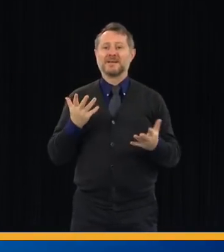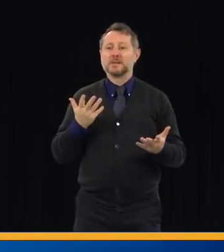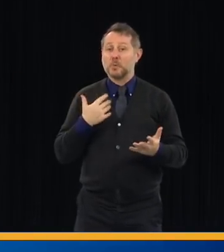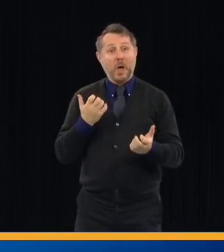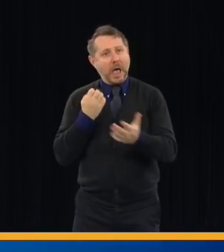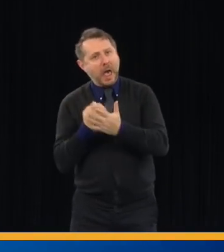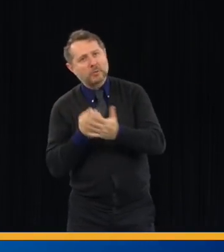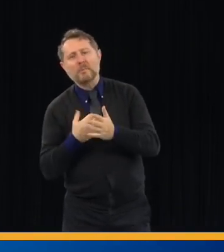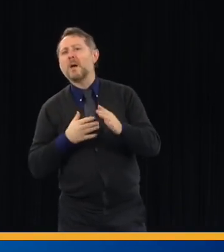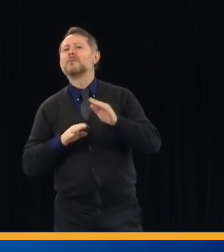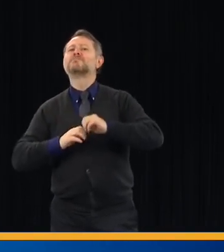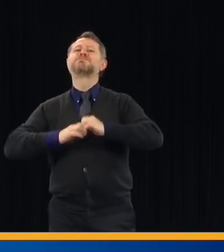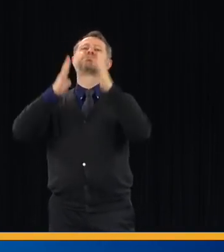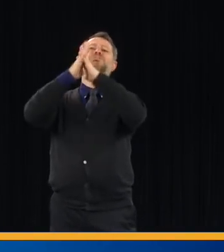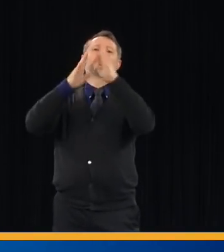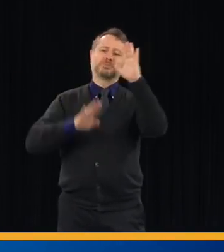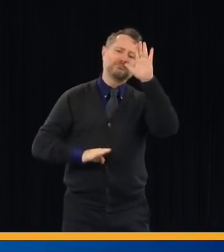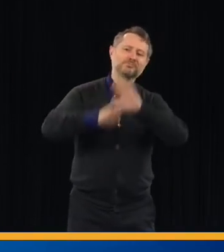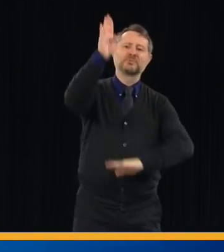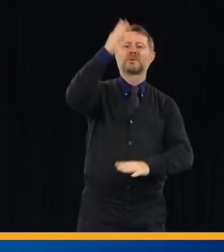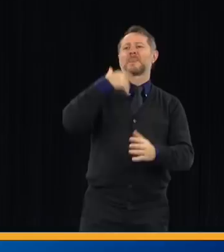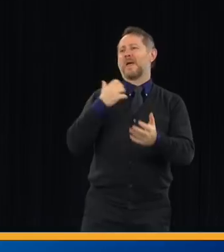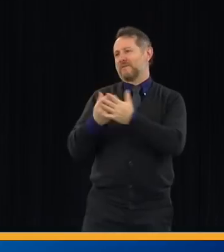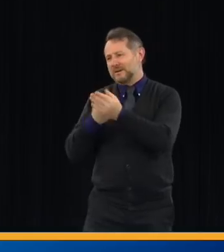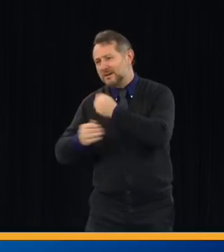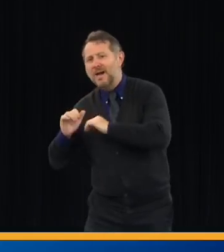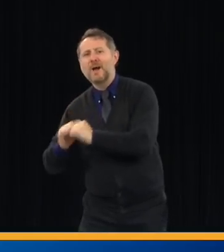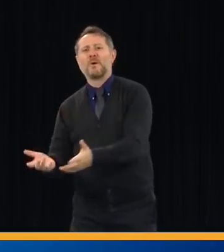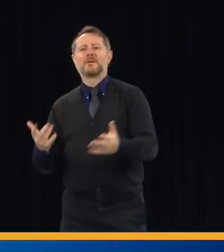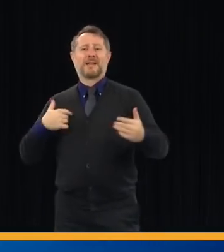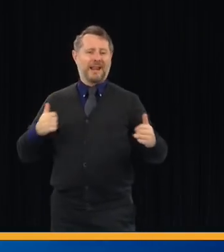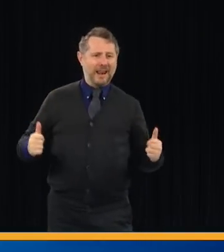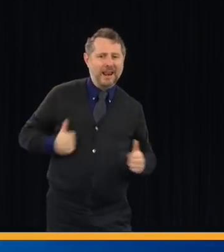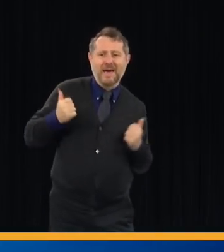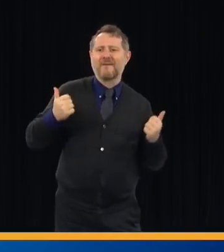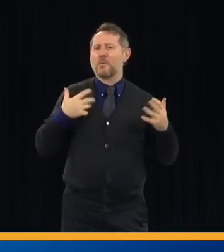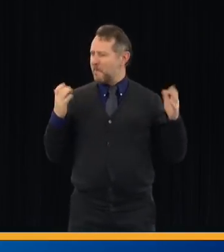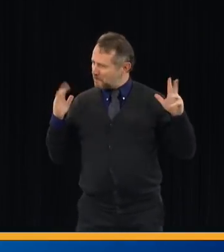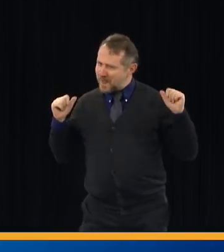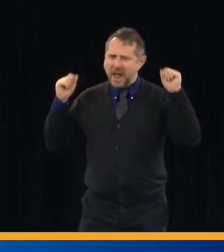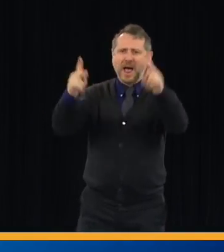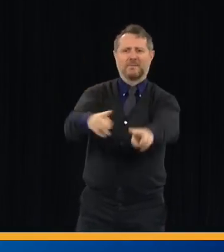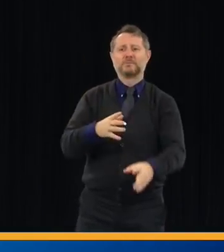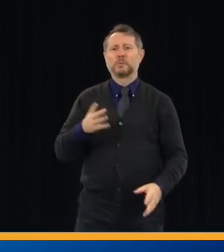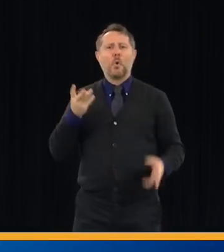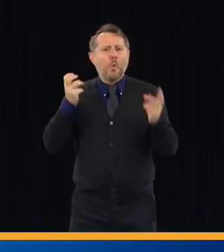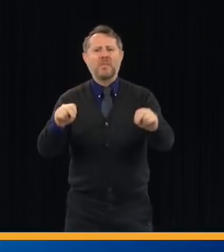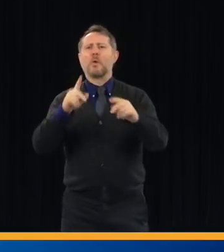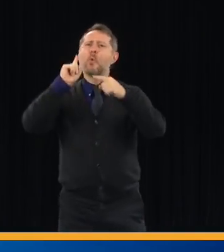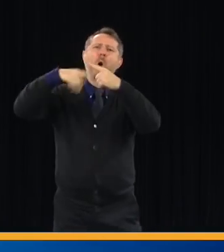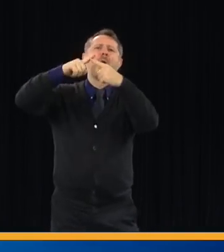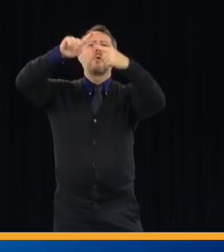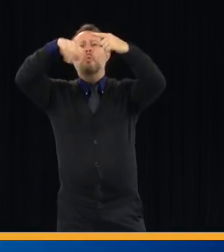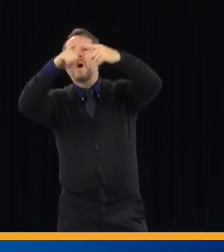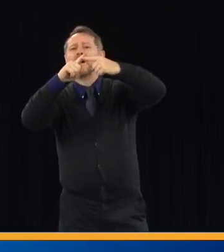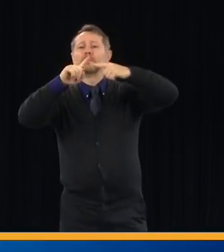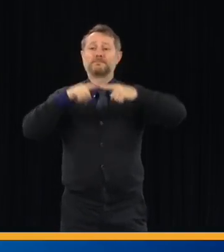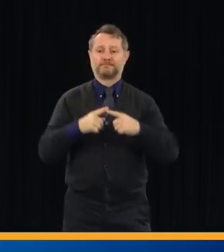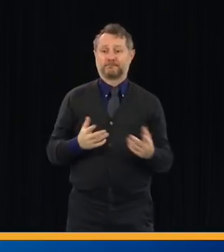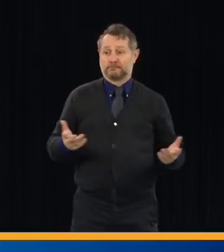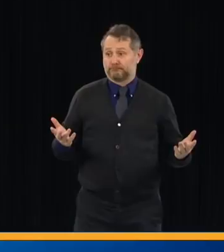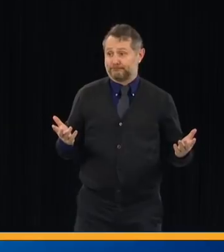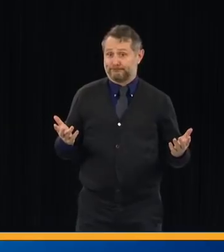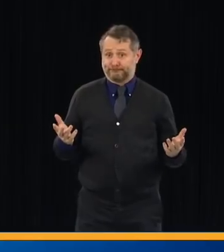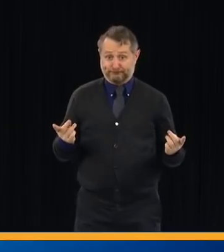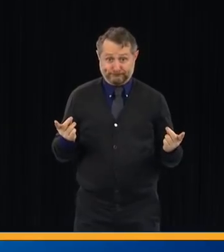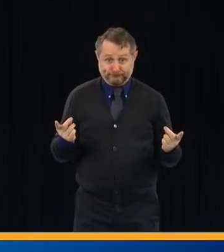People need a paycheck. Life has to function. When do we reopen? When do we reopen? Look, the answer is, we